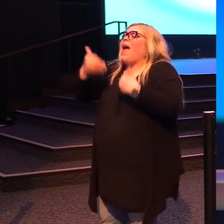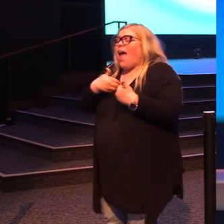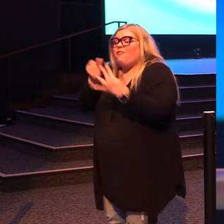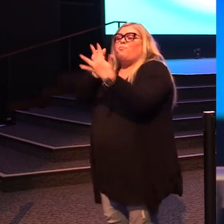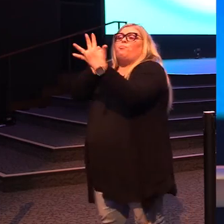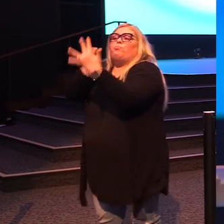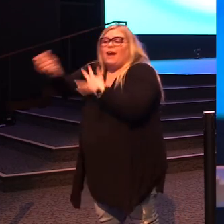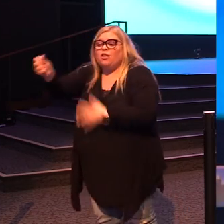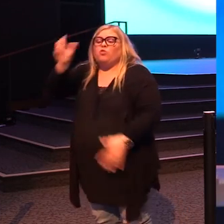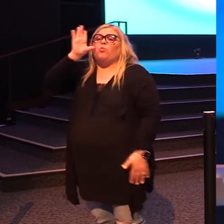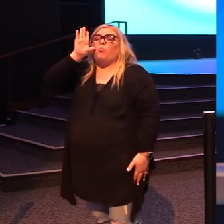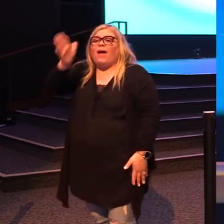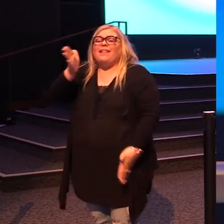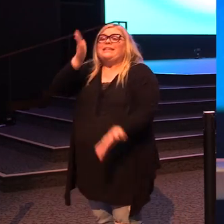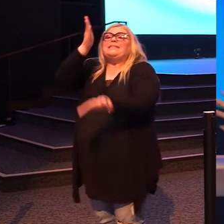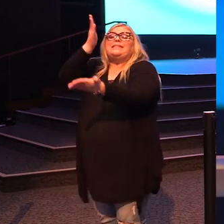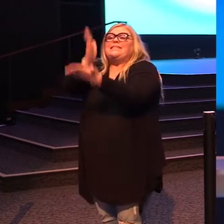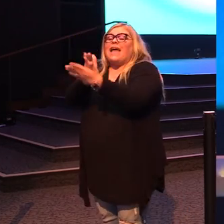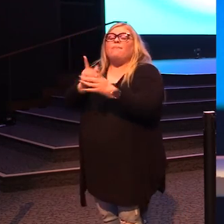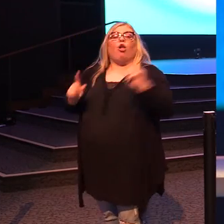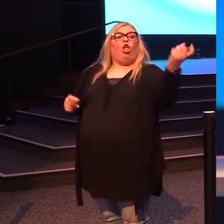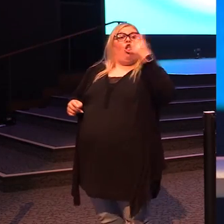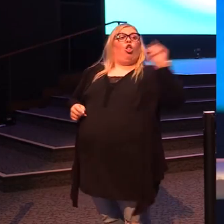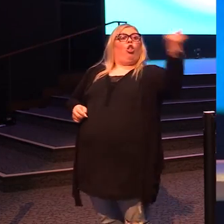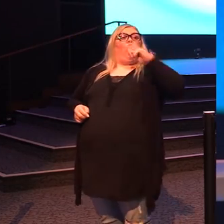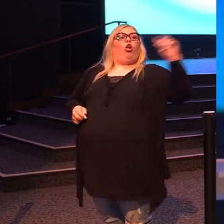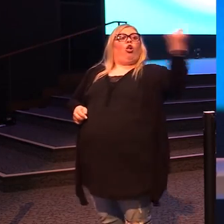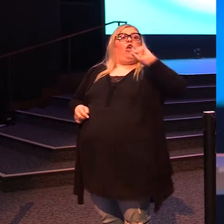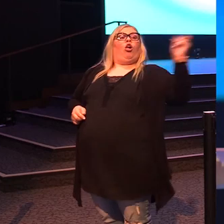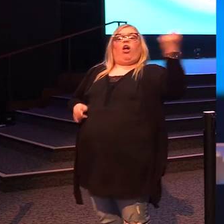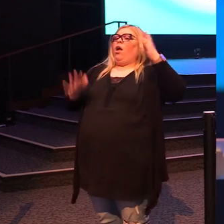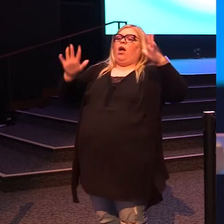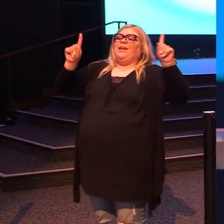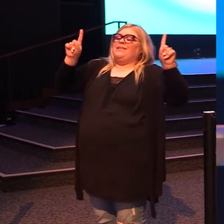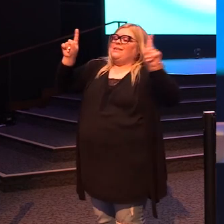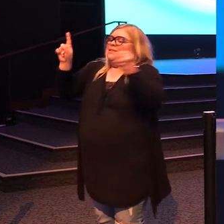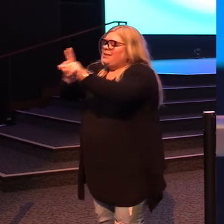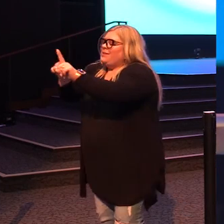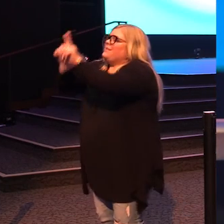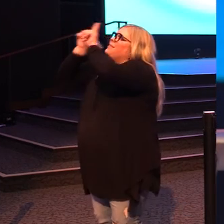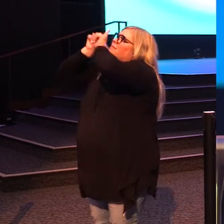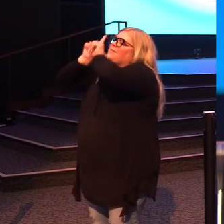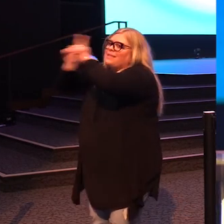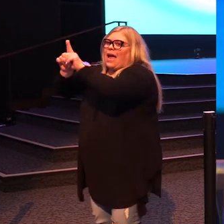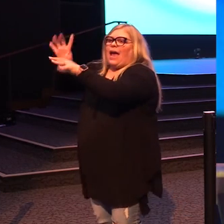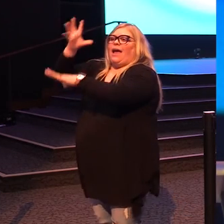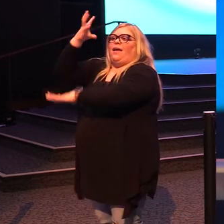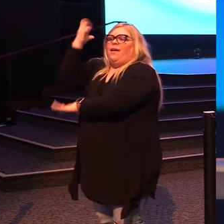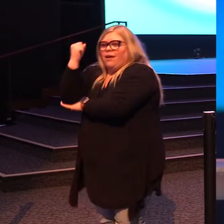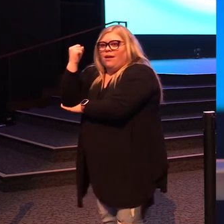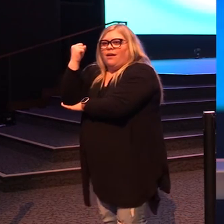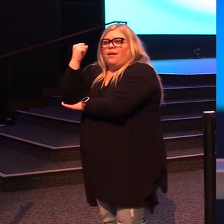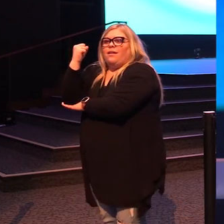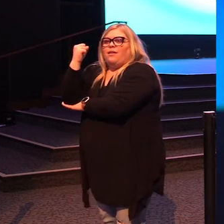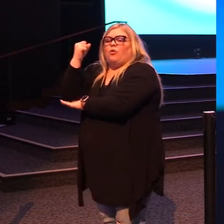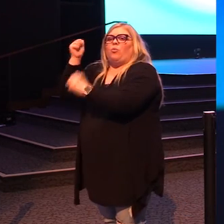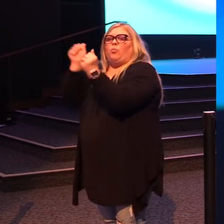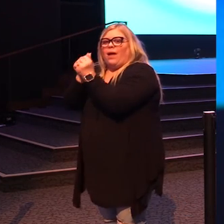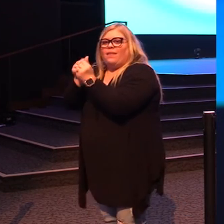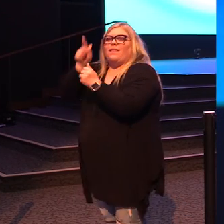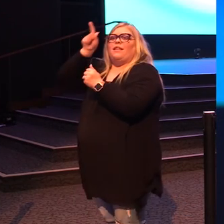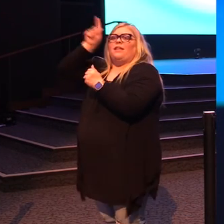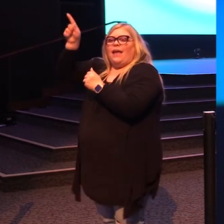that you're looking for. Stop running around town and stay planted in the house.